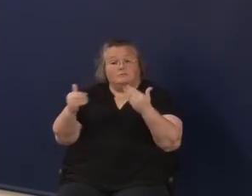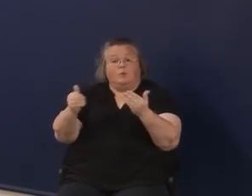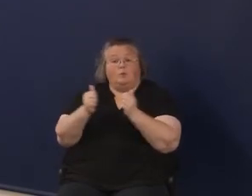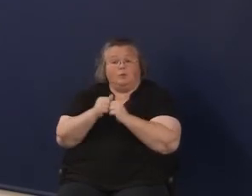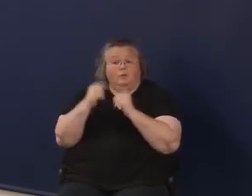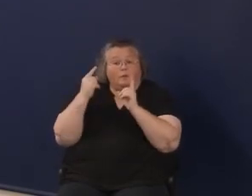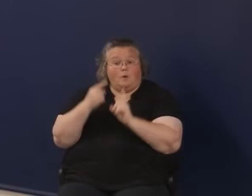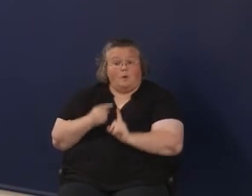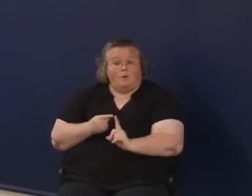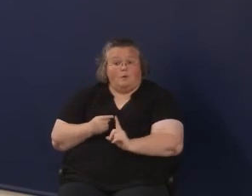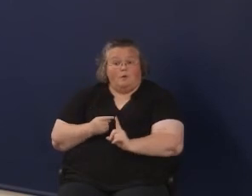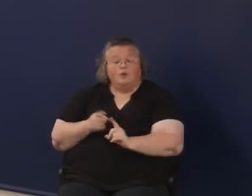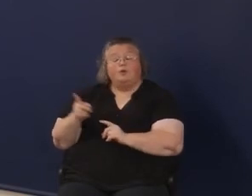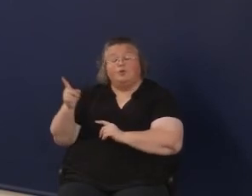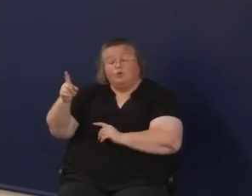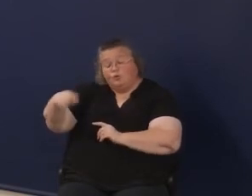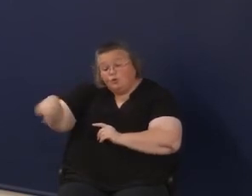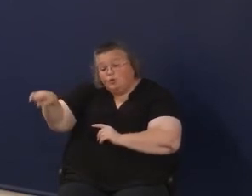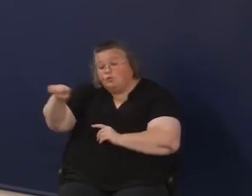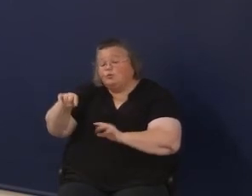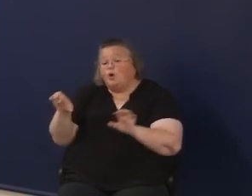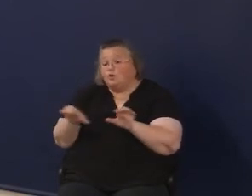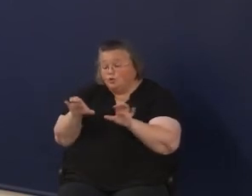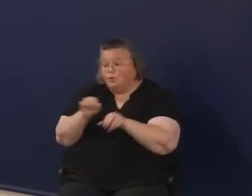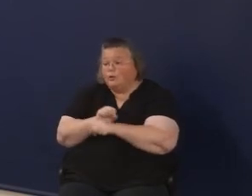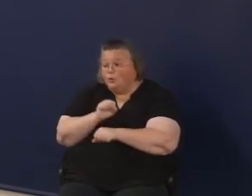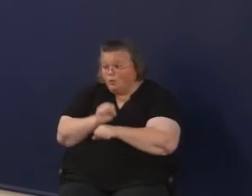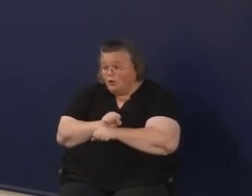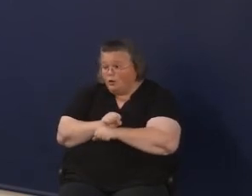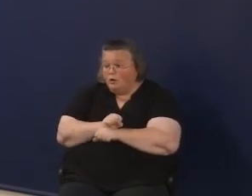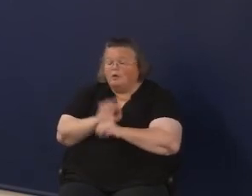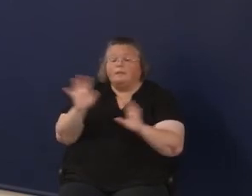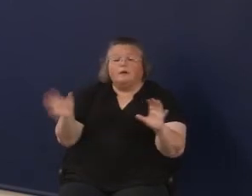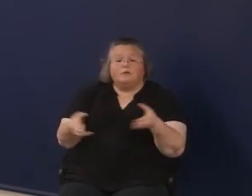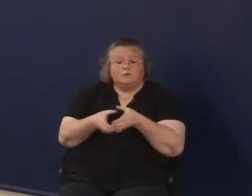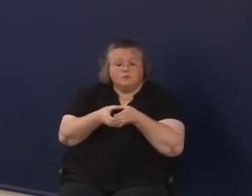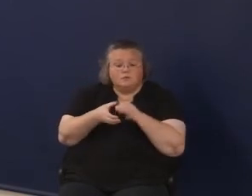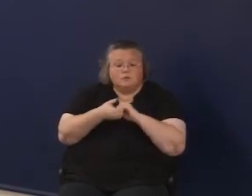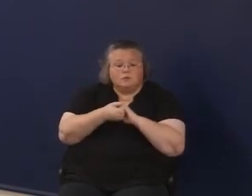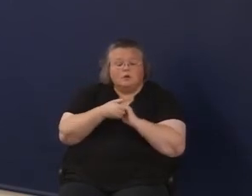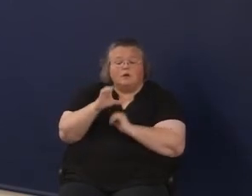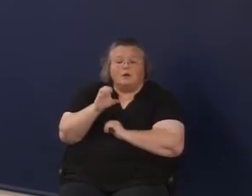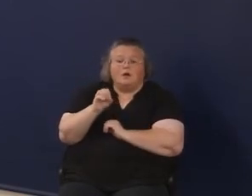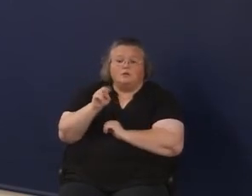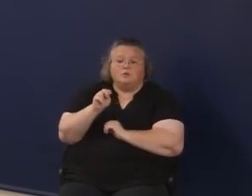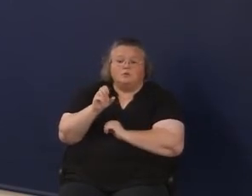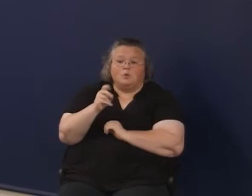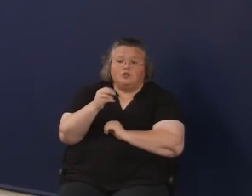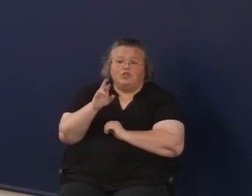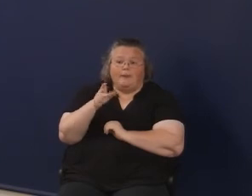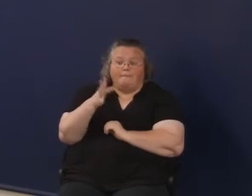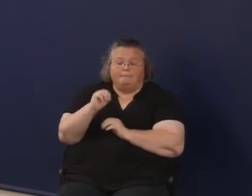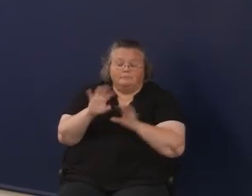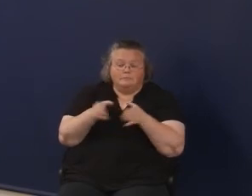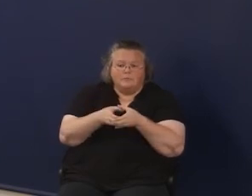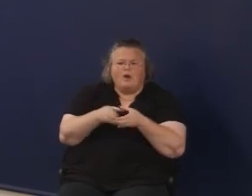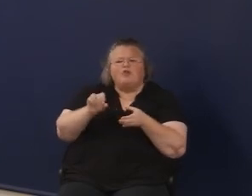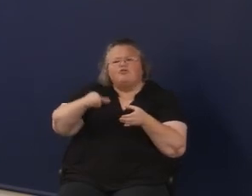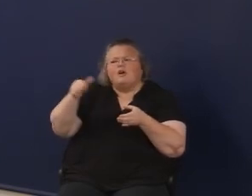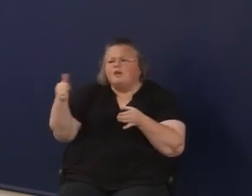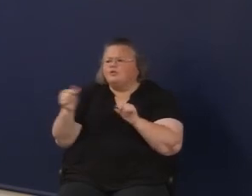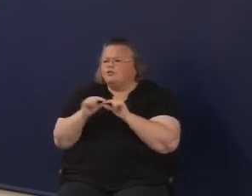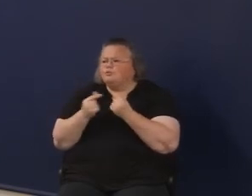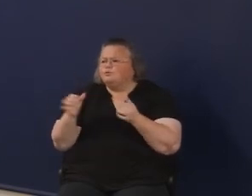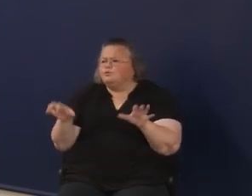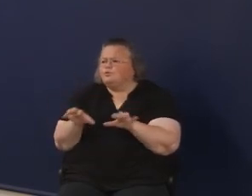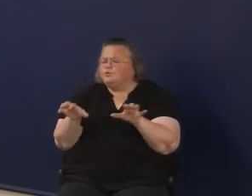you all are doing work like this. The consortium is doing work like this. Are there other groups doing work like this in